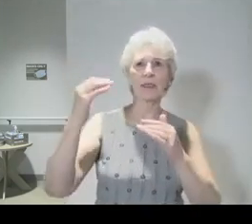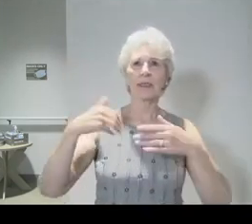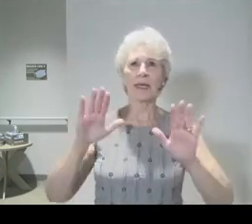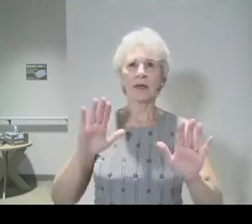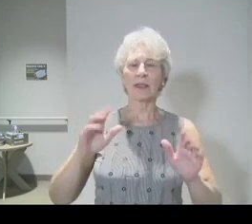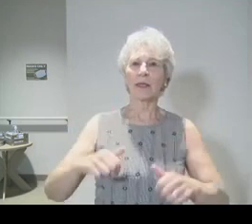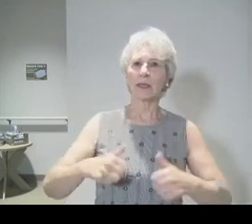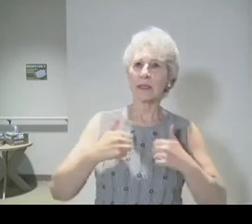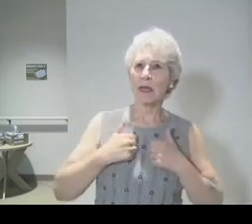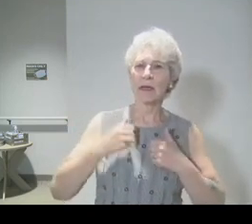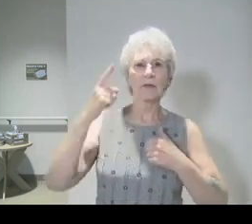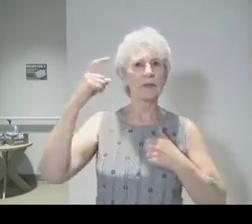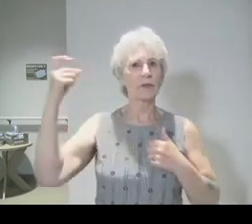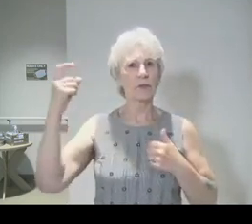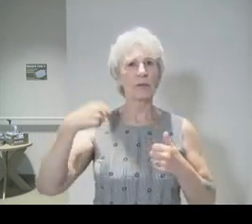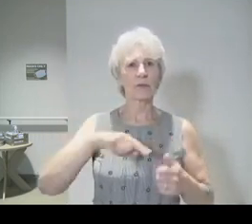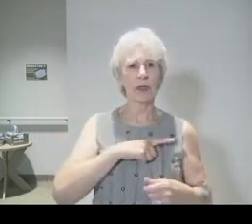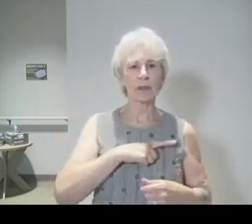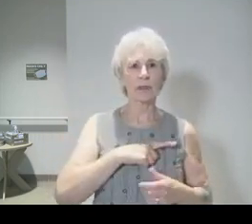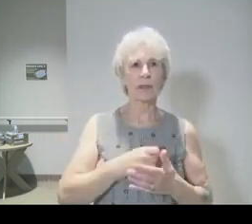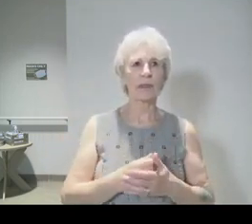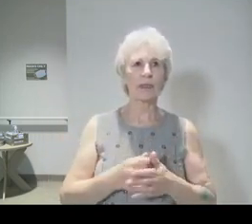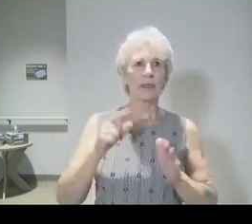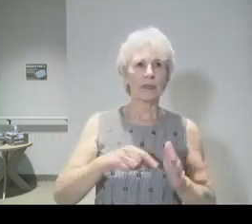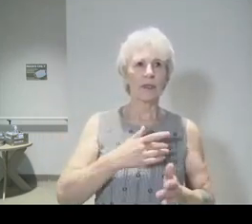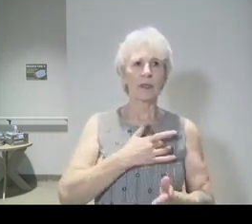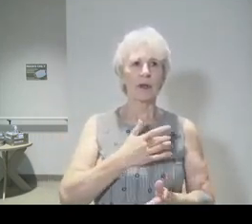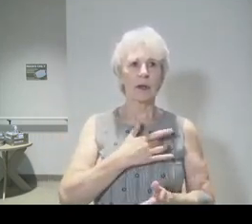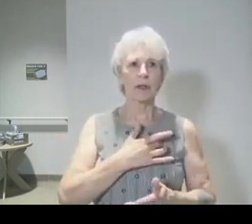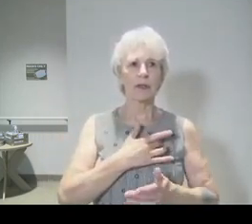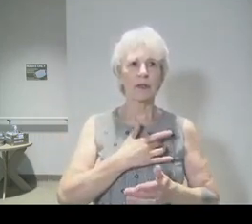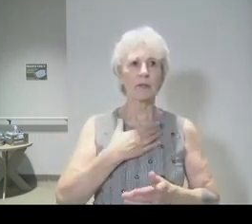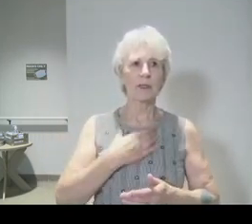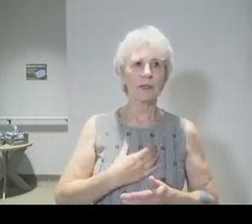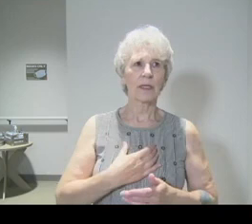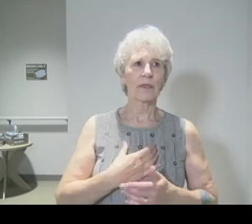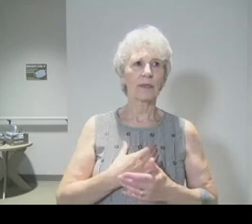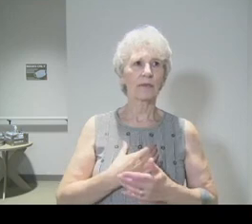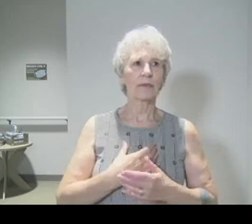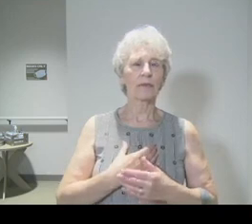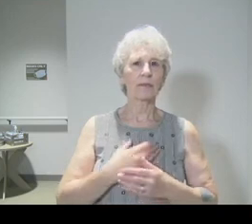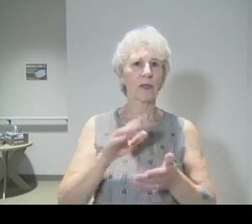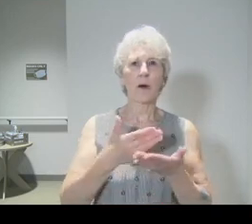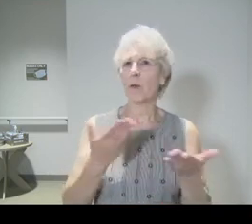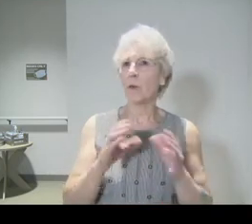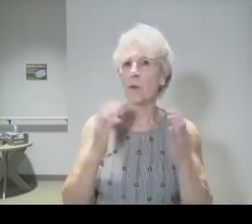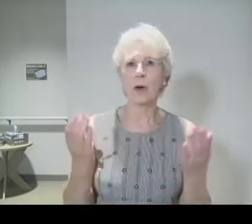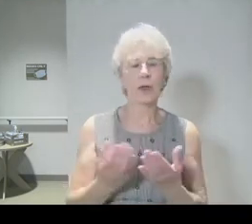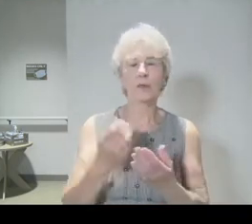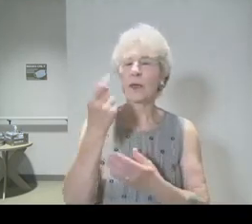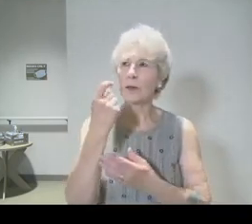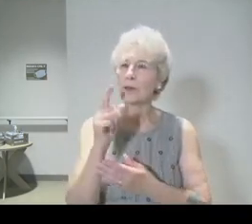he gave his dreams for us. Deep in our hearts, we desire that the whole world would understand your